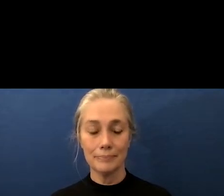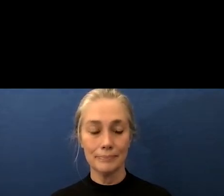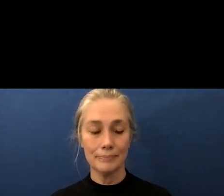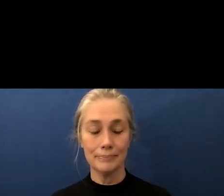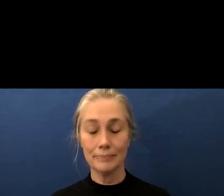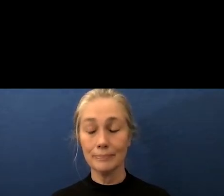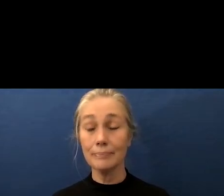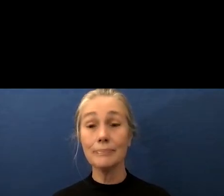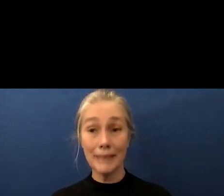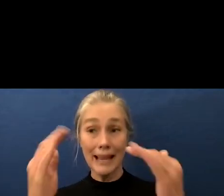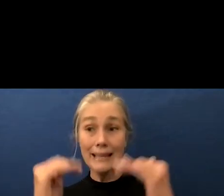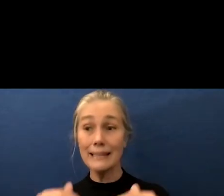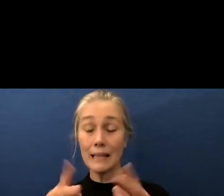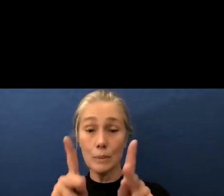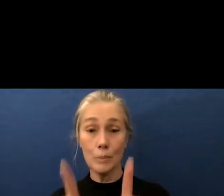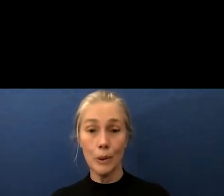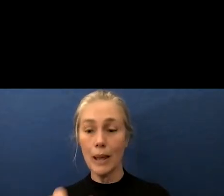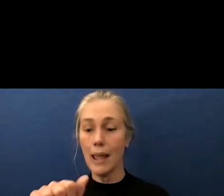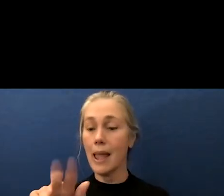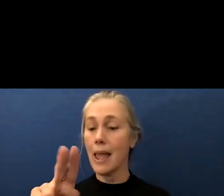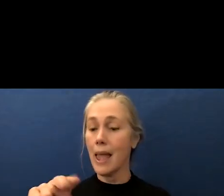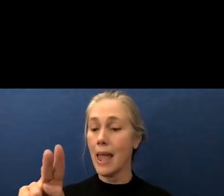our next speaker is Ann Thomas